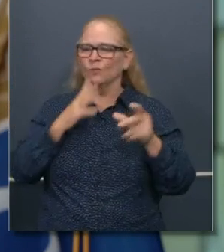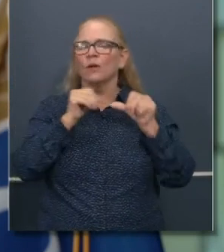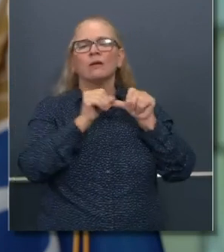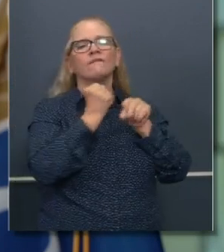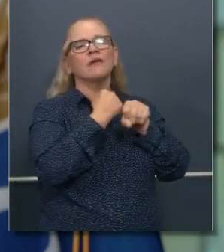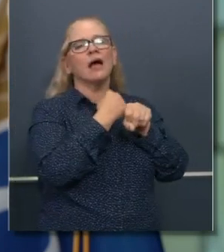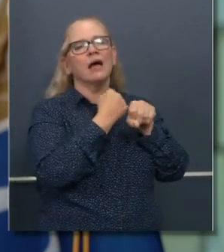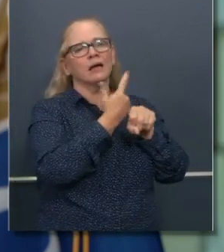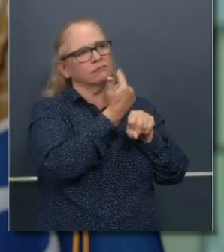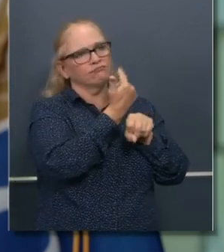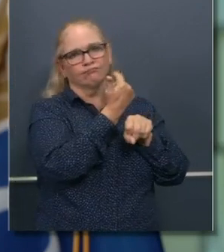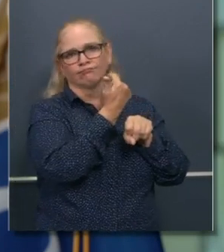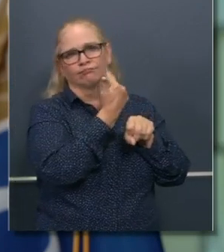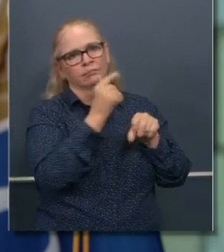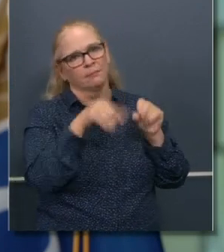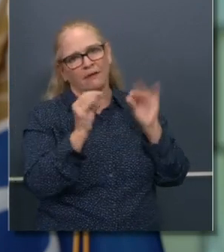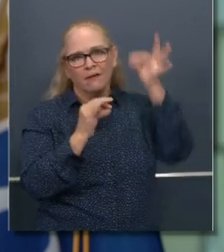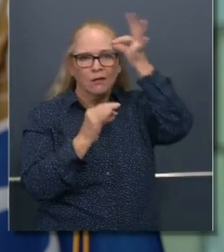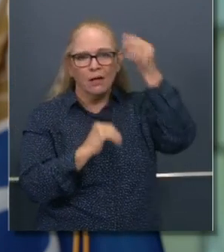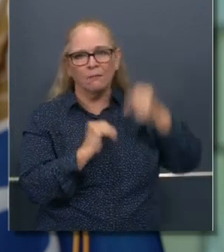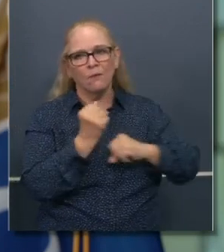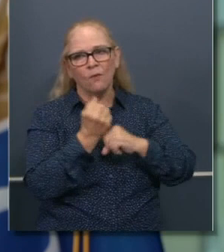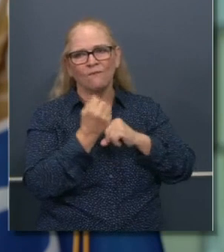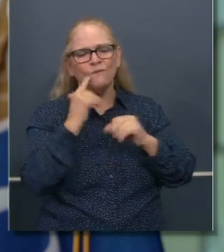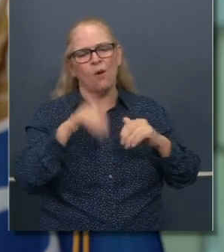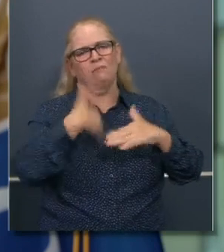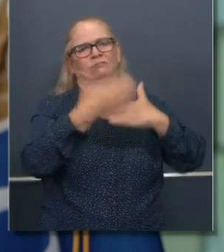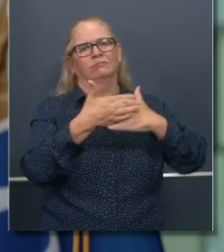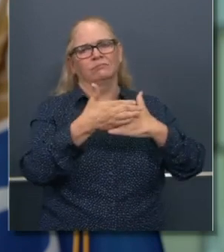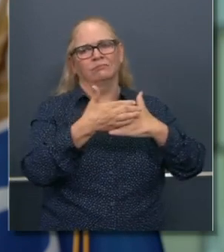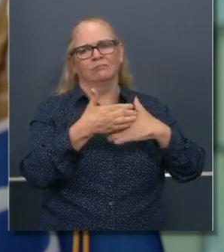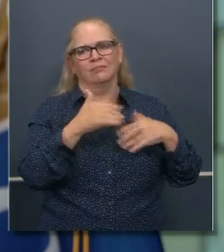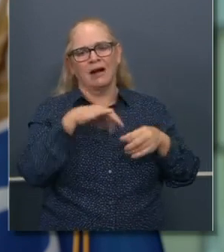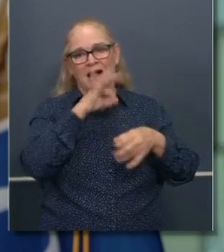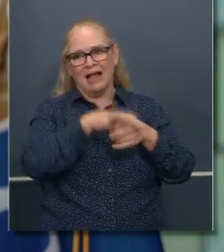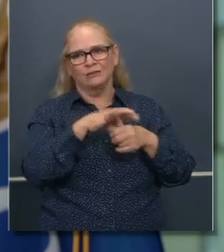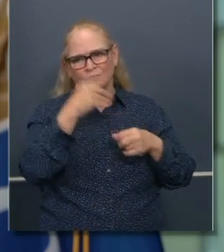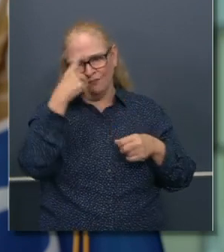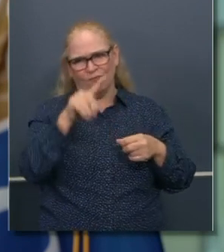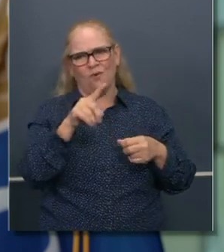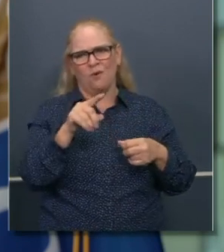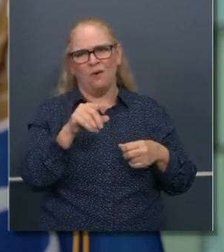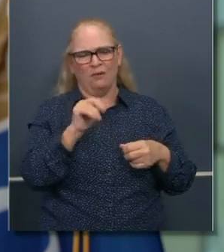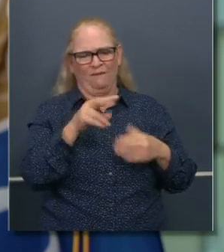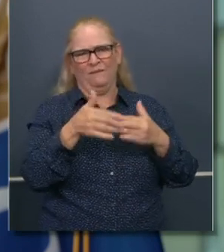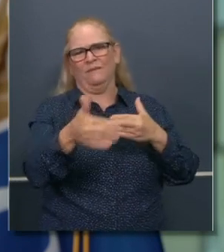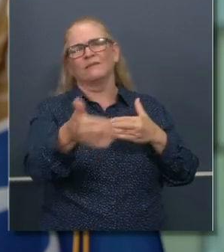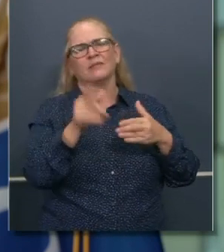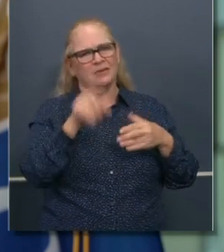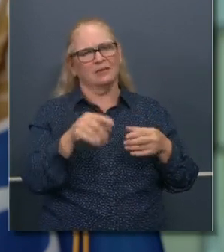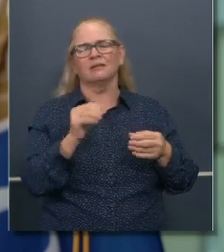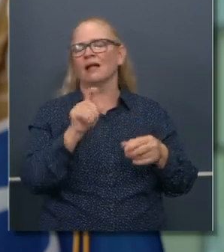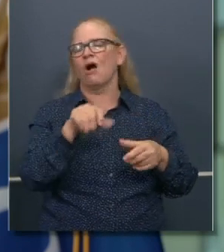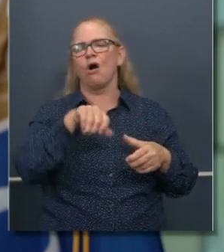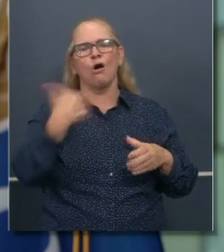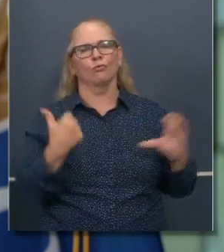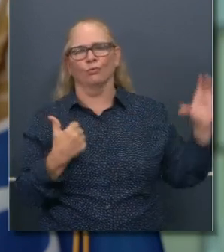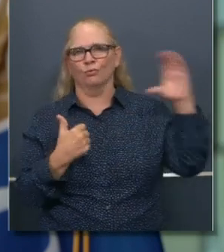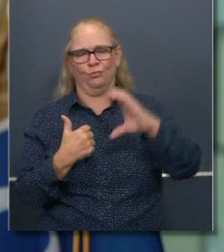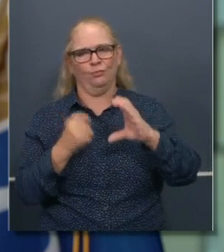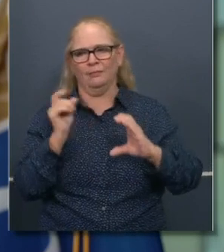Here's the report back. The ability to do so can happen relatively